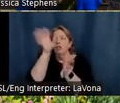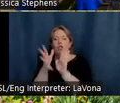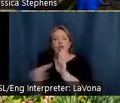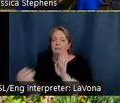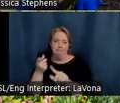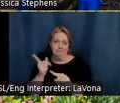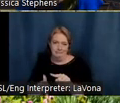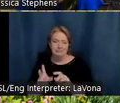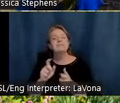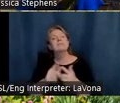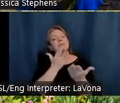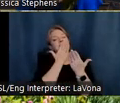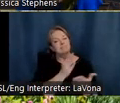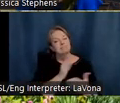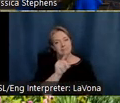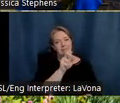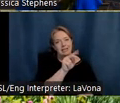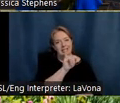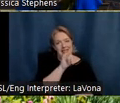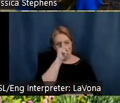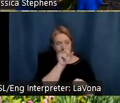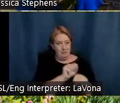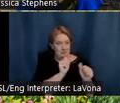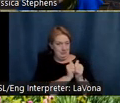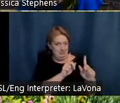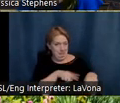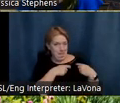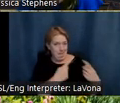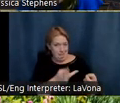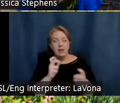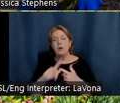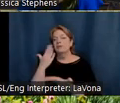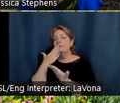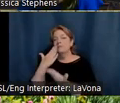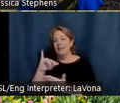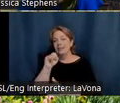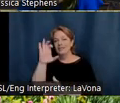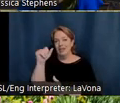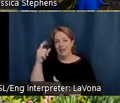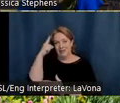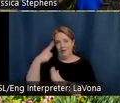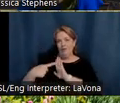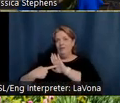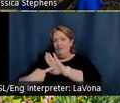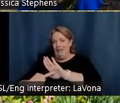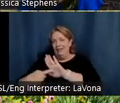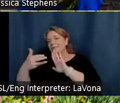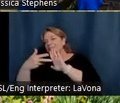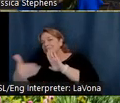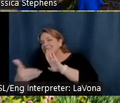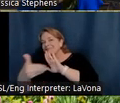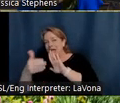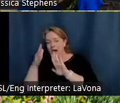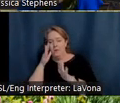you, Mackenzie, for our continued collaboration, and to you, Jessica, for revealing, I know, what is going to be some real